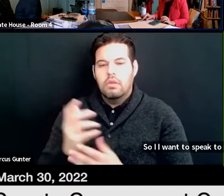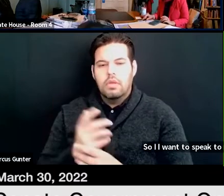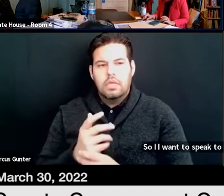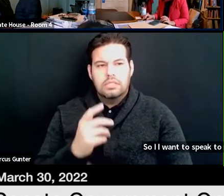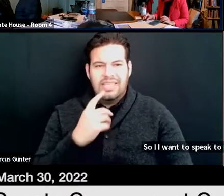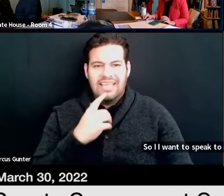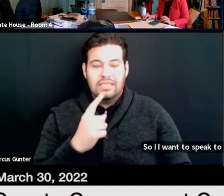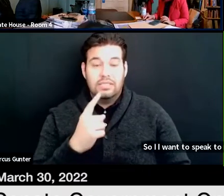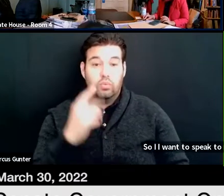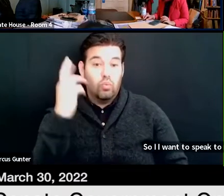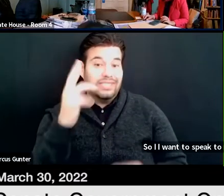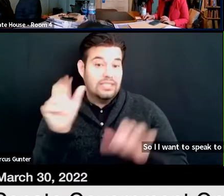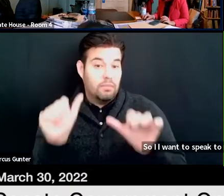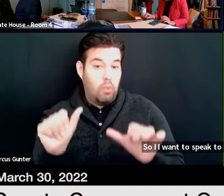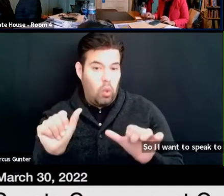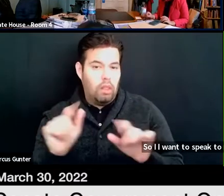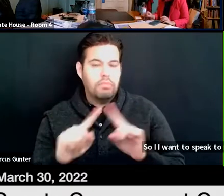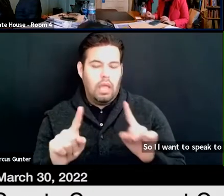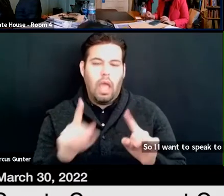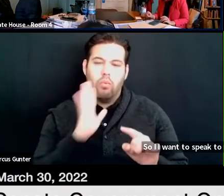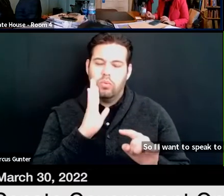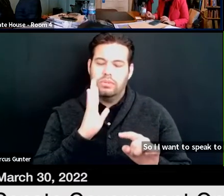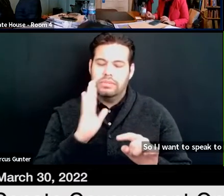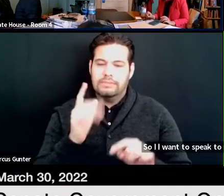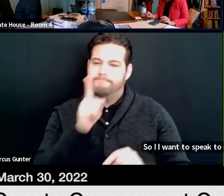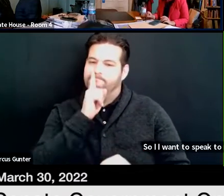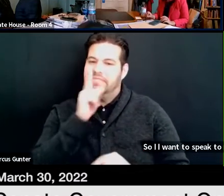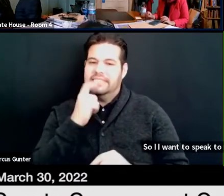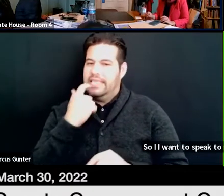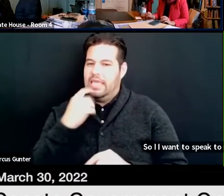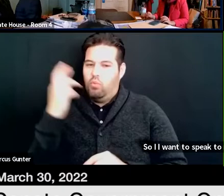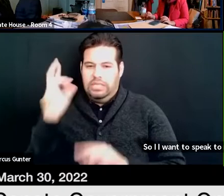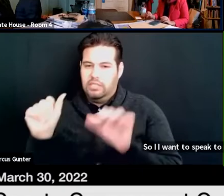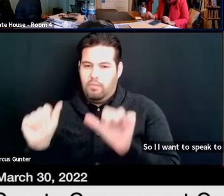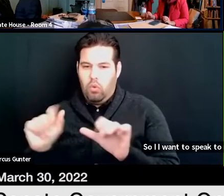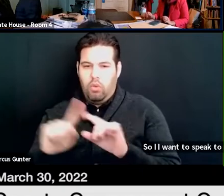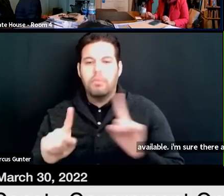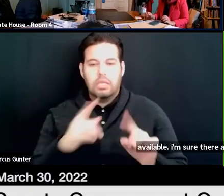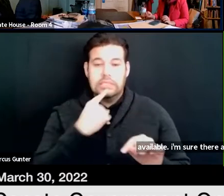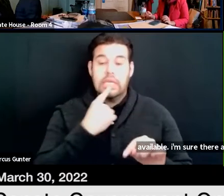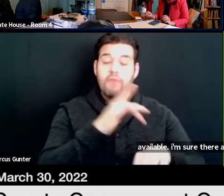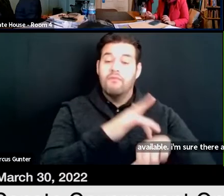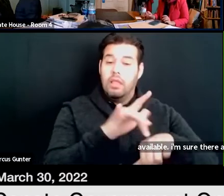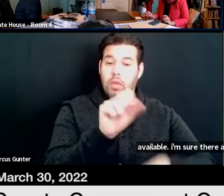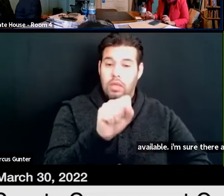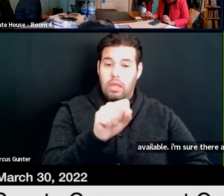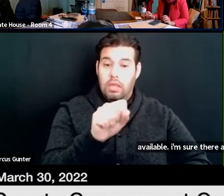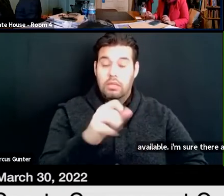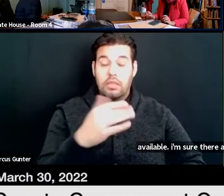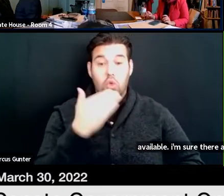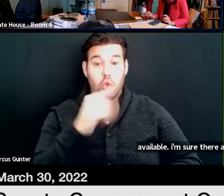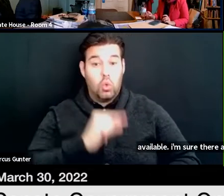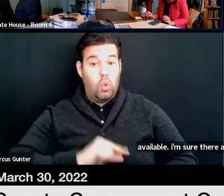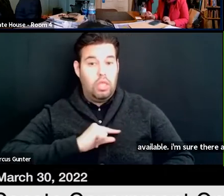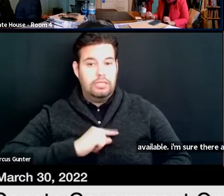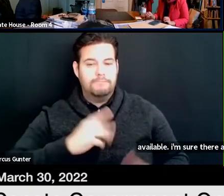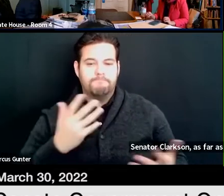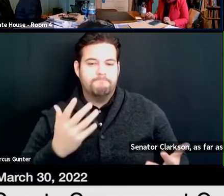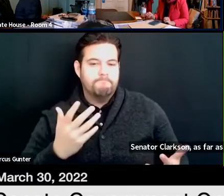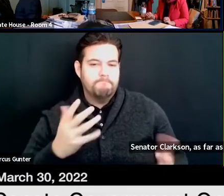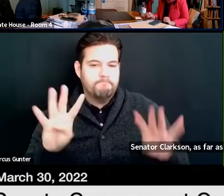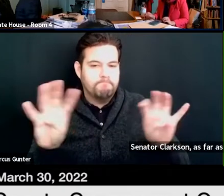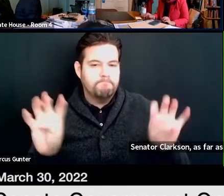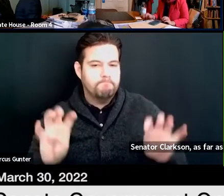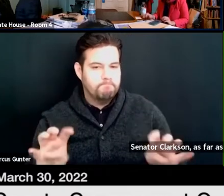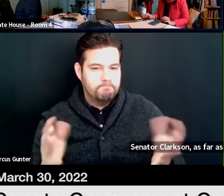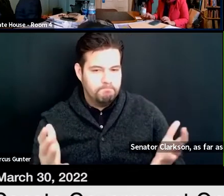many opinions on that. Senator Clarkson, as far as whether it's a good quality translation or not or transcript or